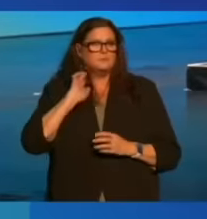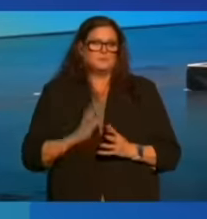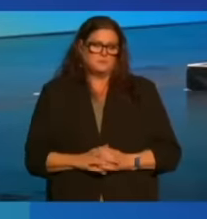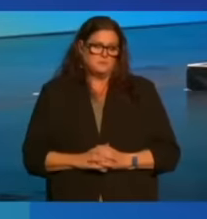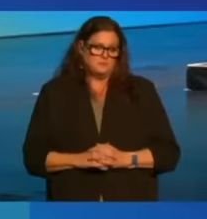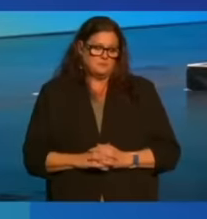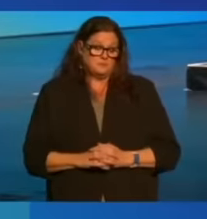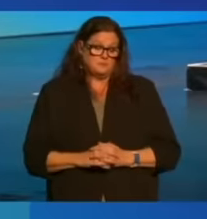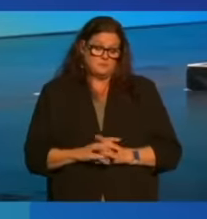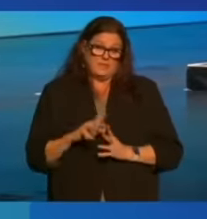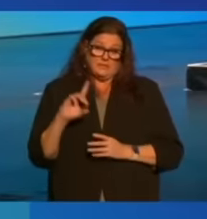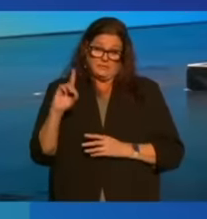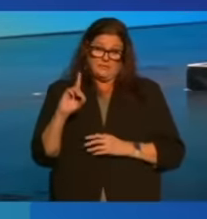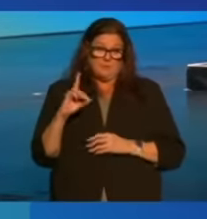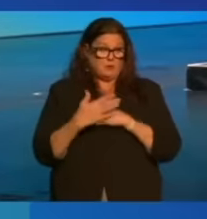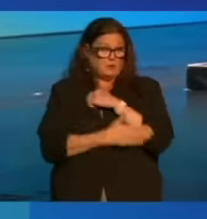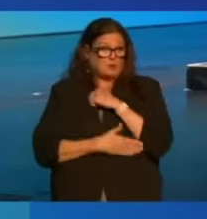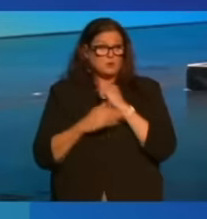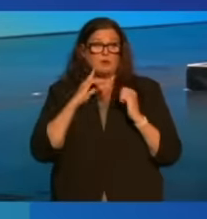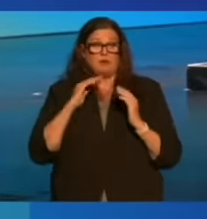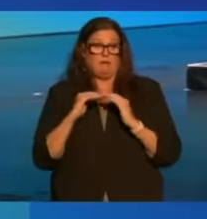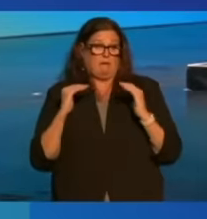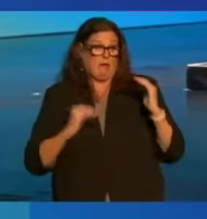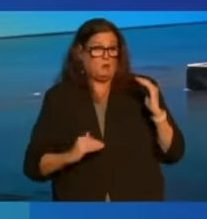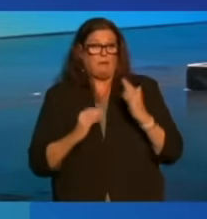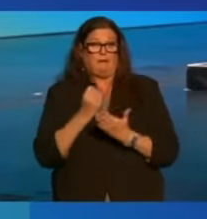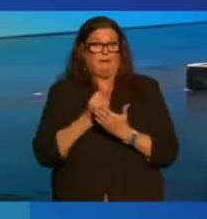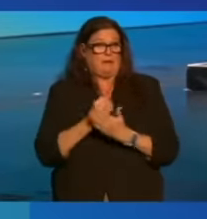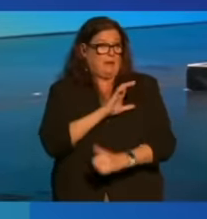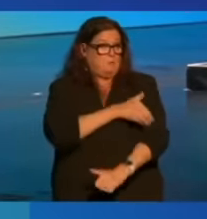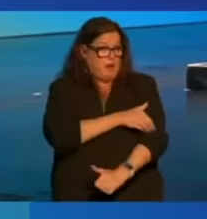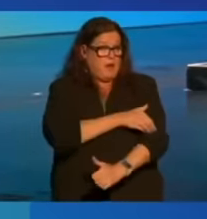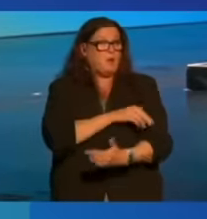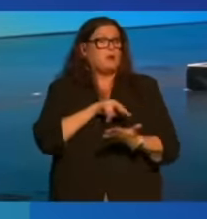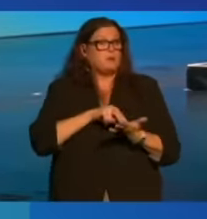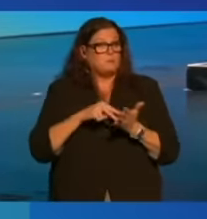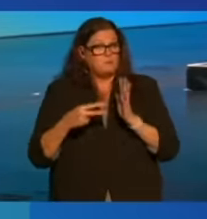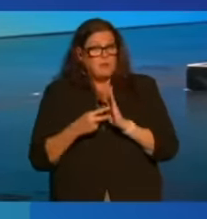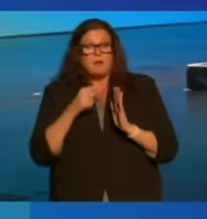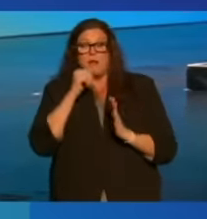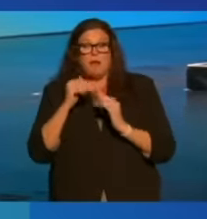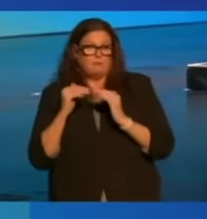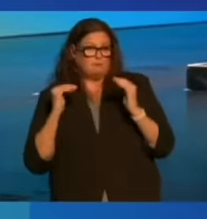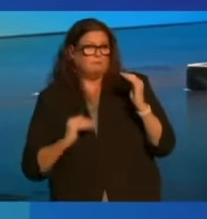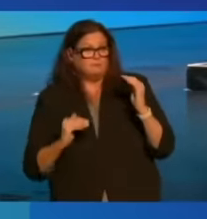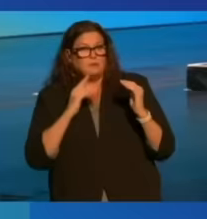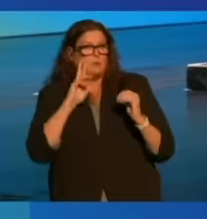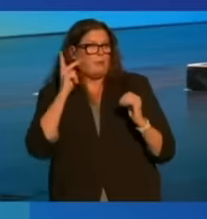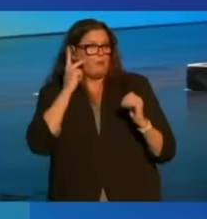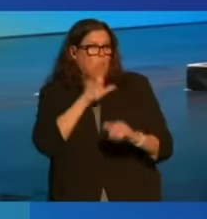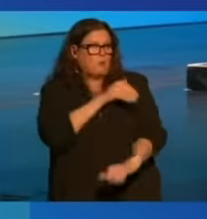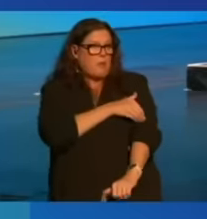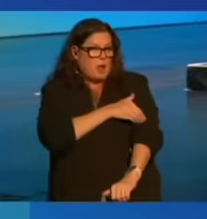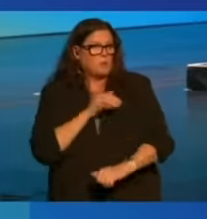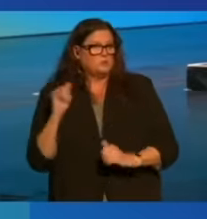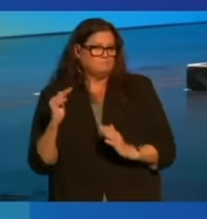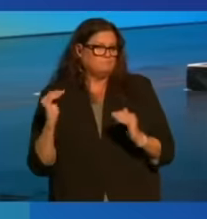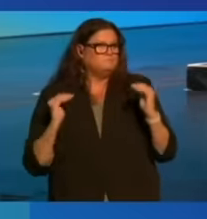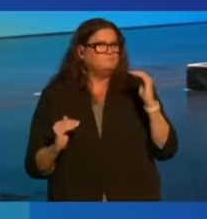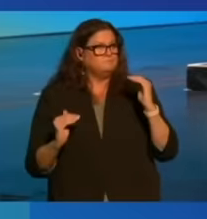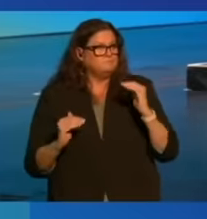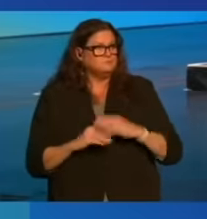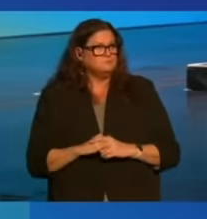In democratic countries, unequal economic power translated into unequal political power. And